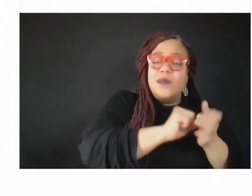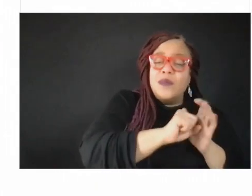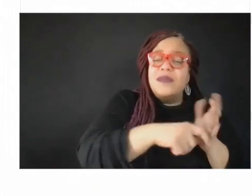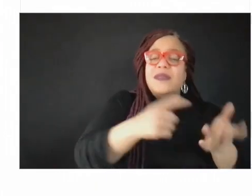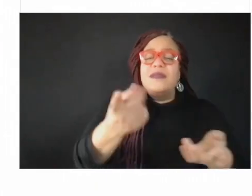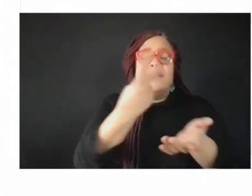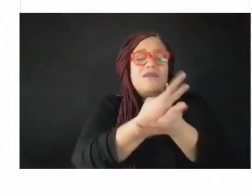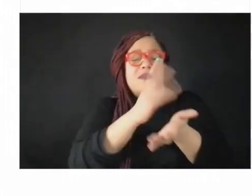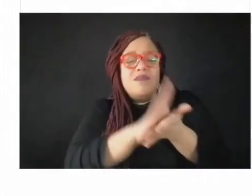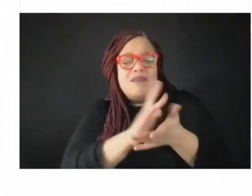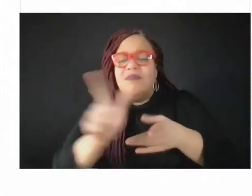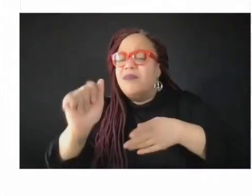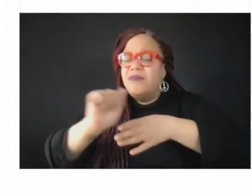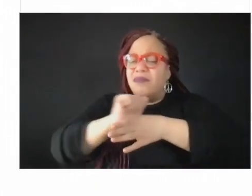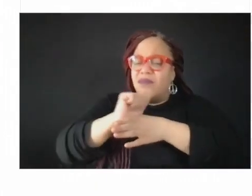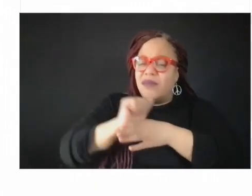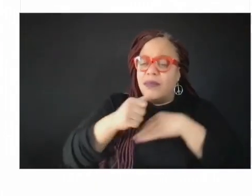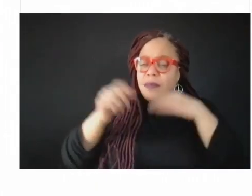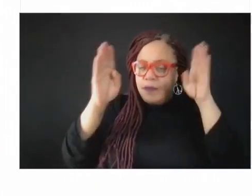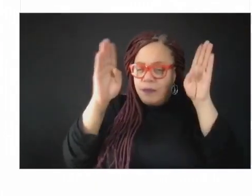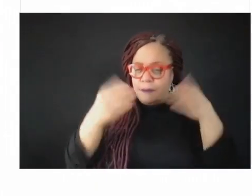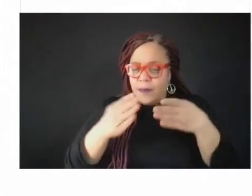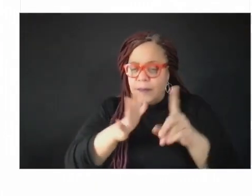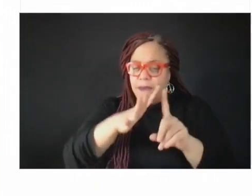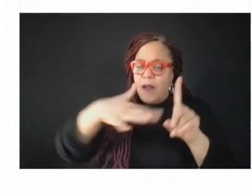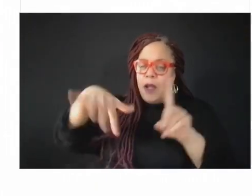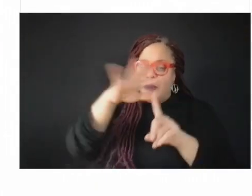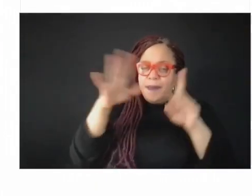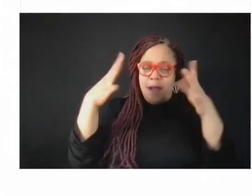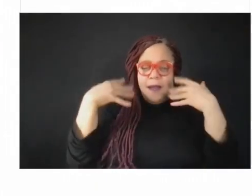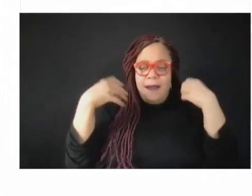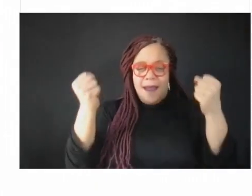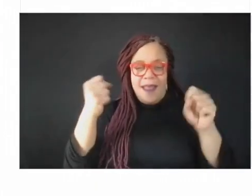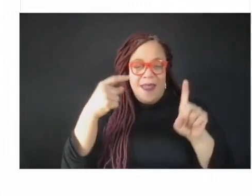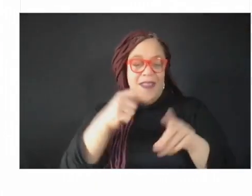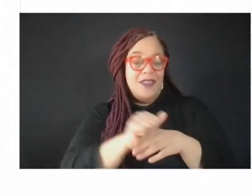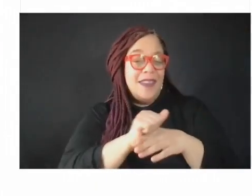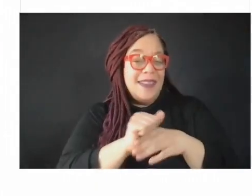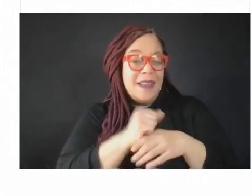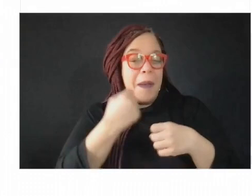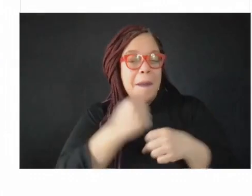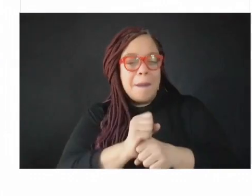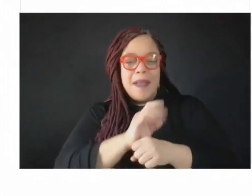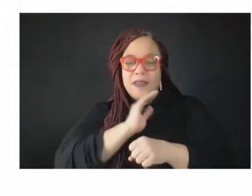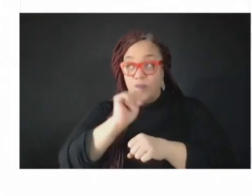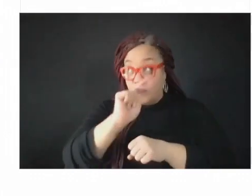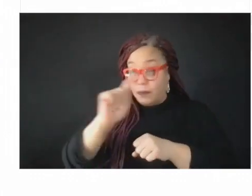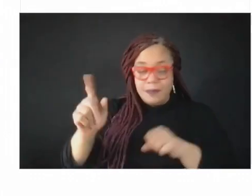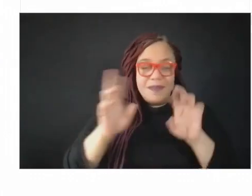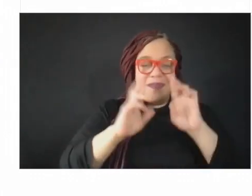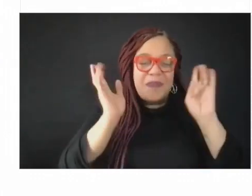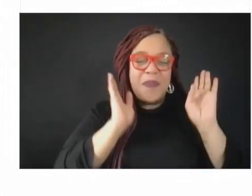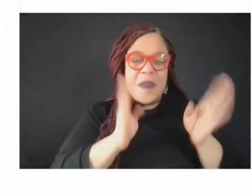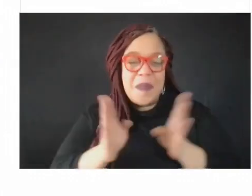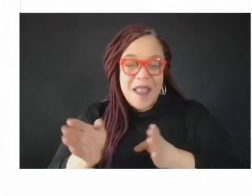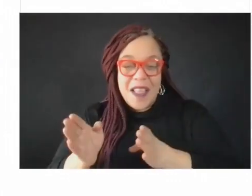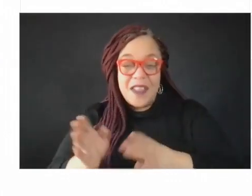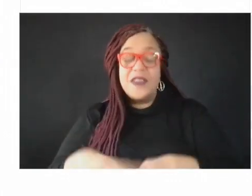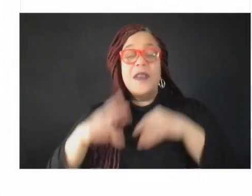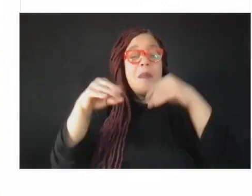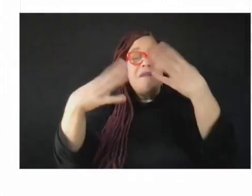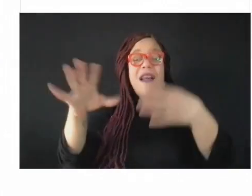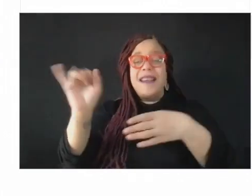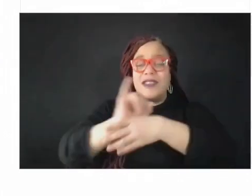make sure that we have the workforce of tomorrow and they're prepared. And a lot of this means internships, practicums, opportunities for job